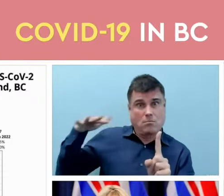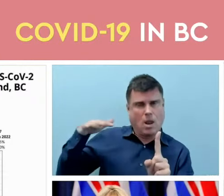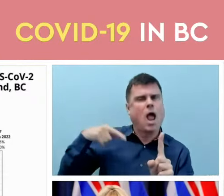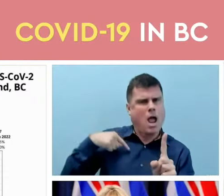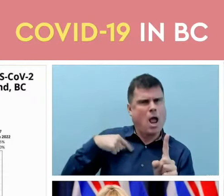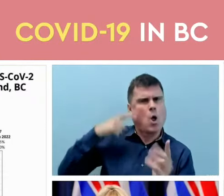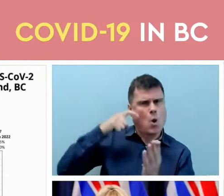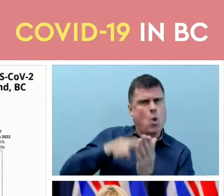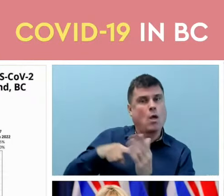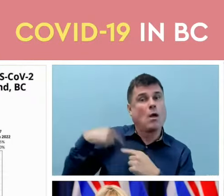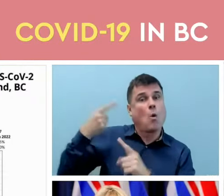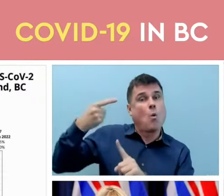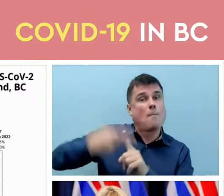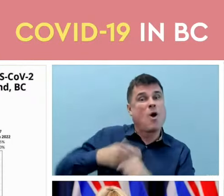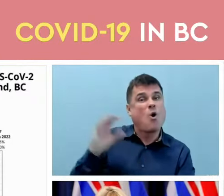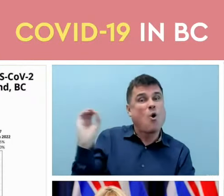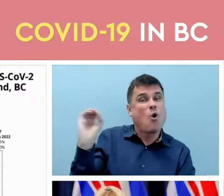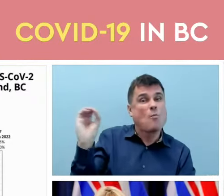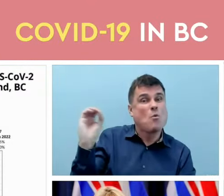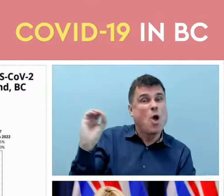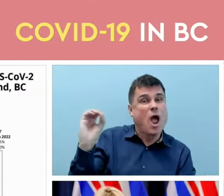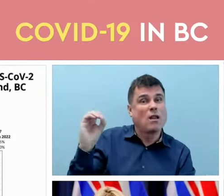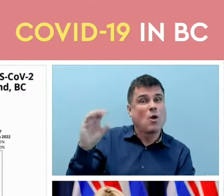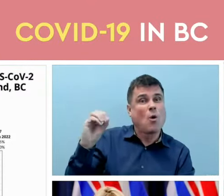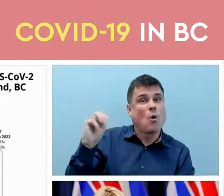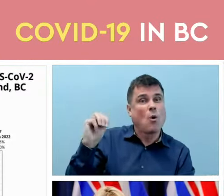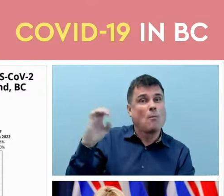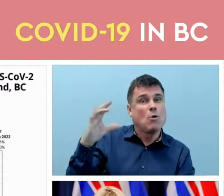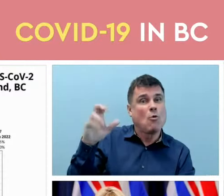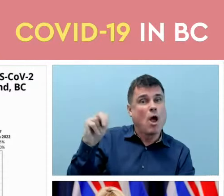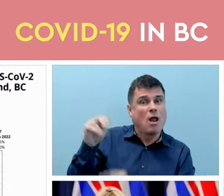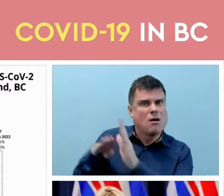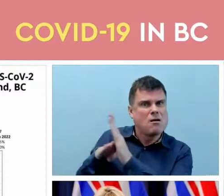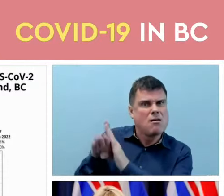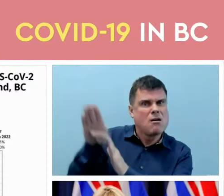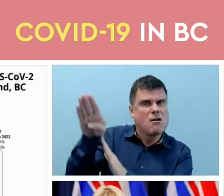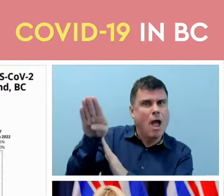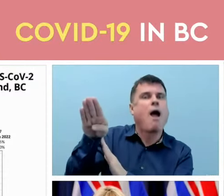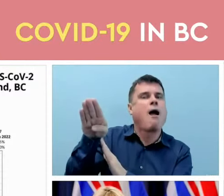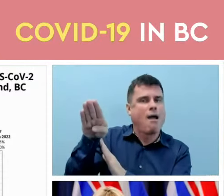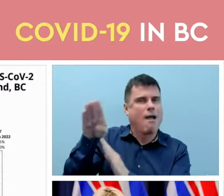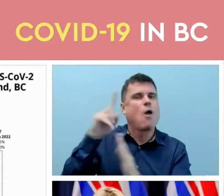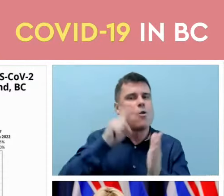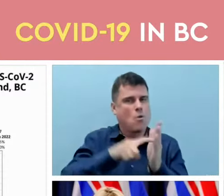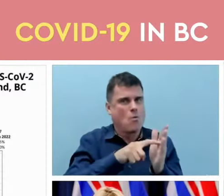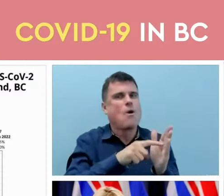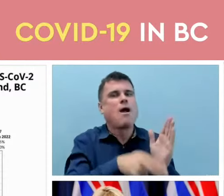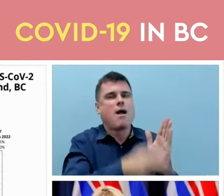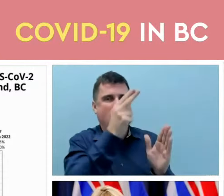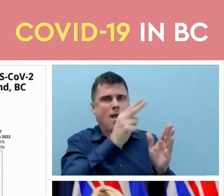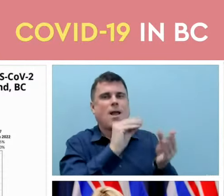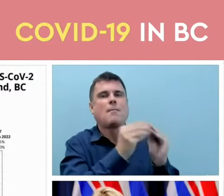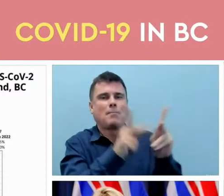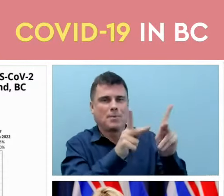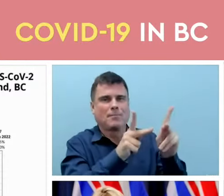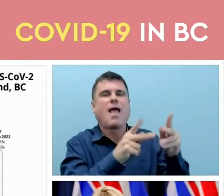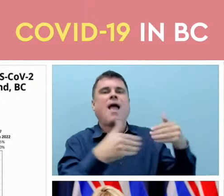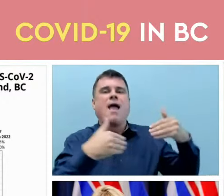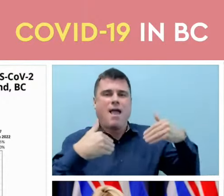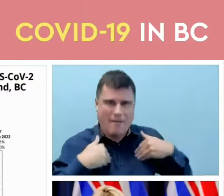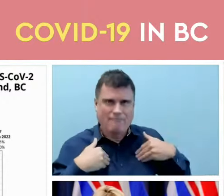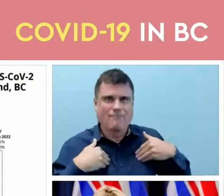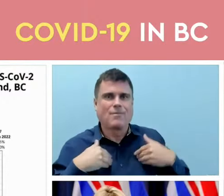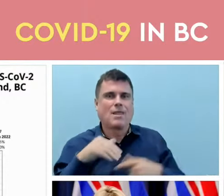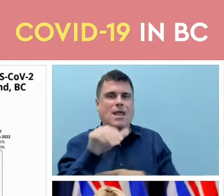now have a very high level of vaccination. people in our population across the board that have antibodies to both the S